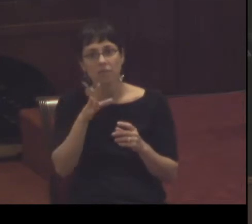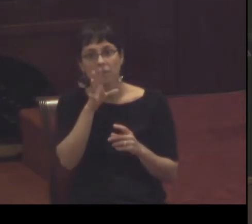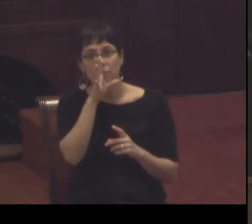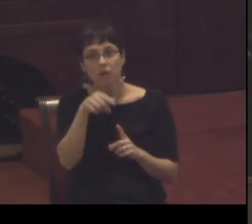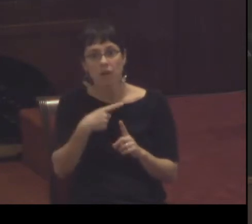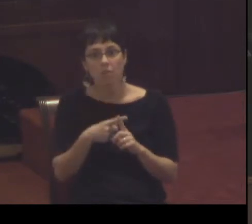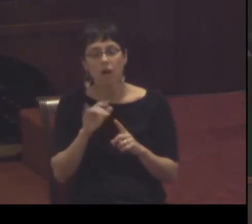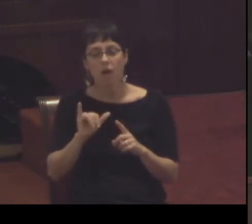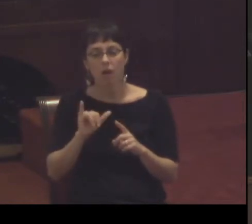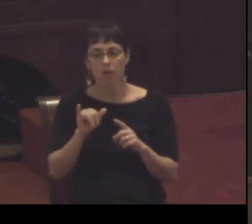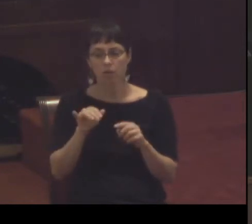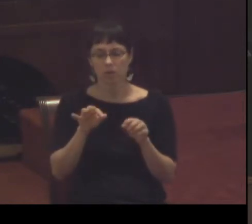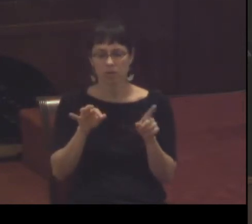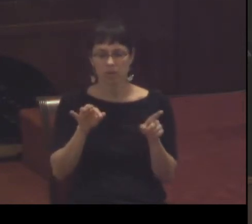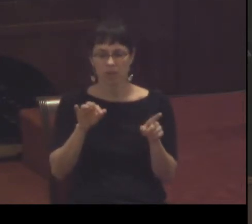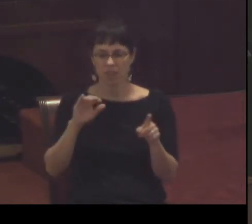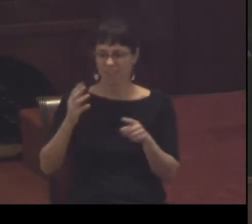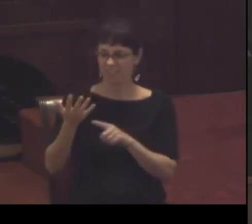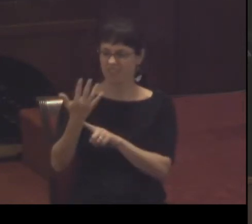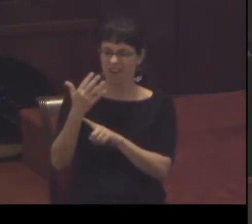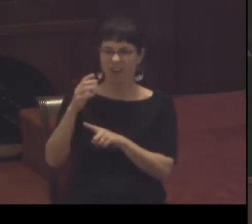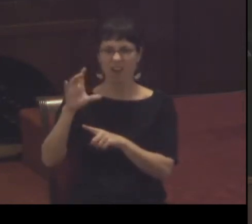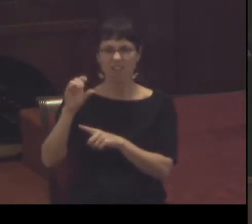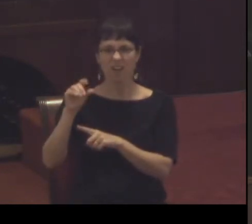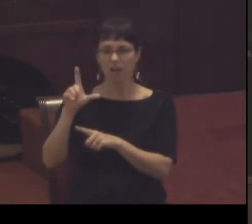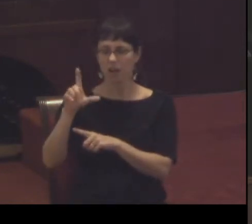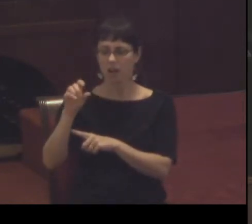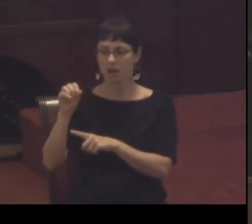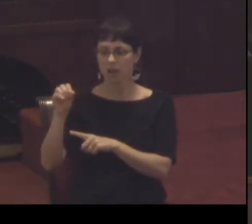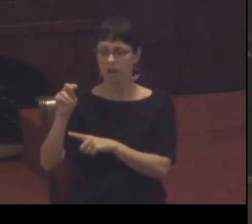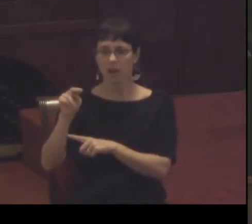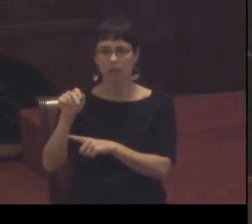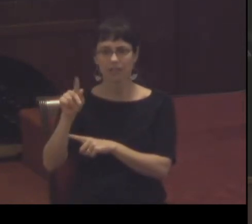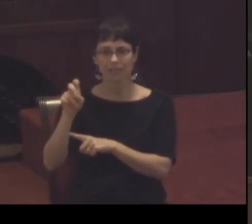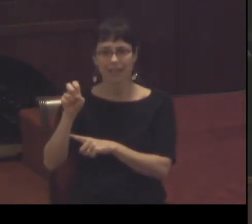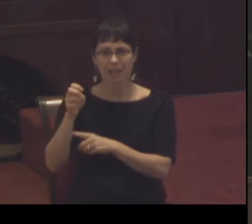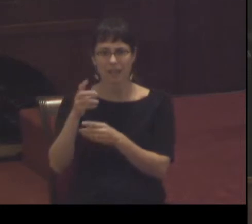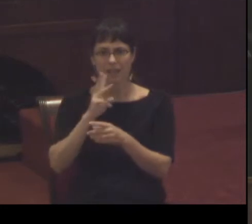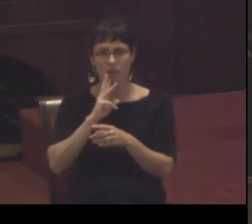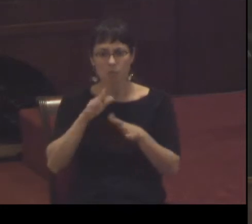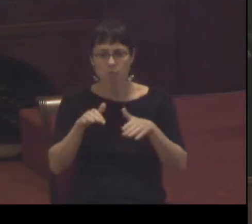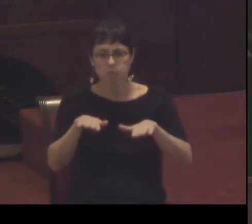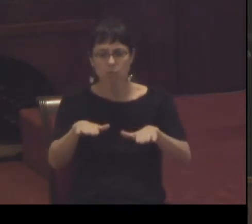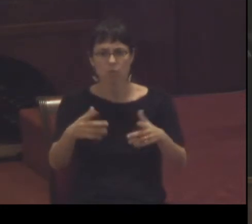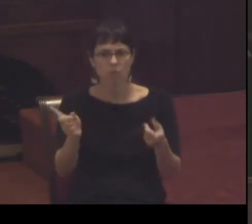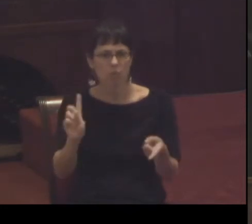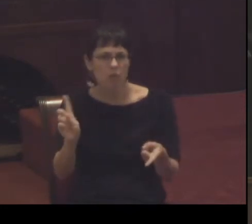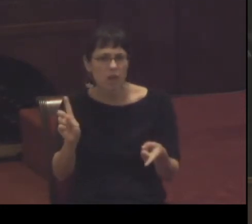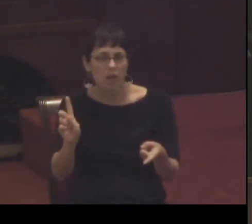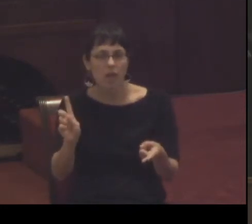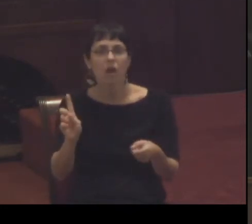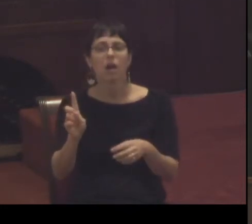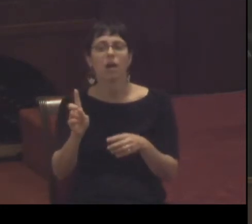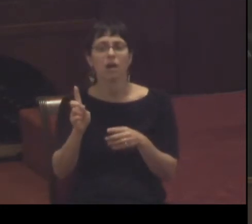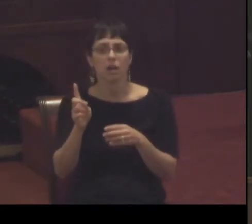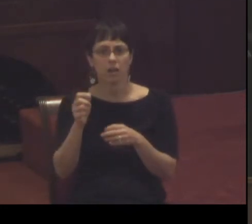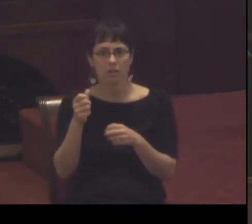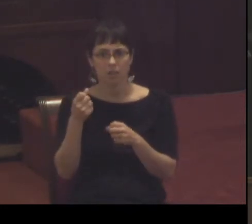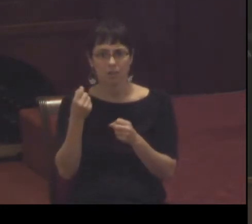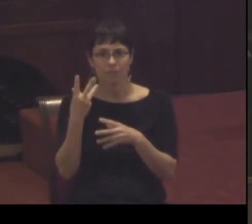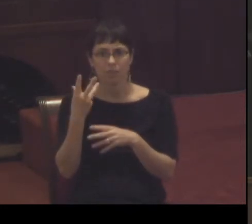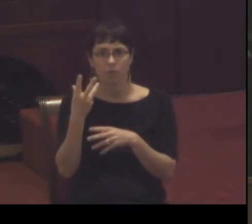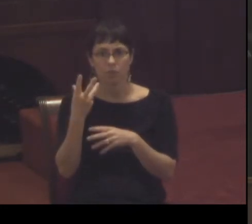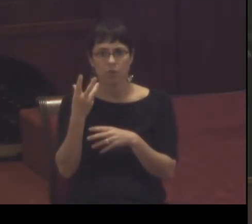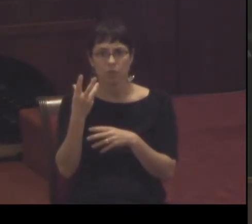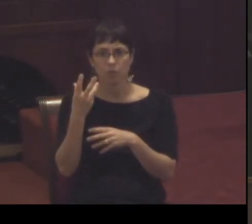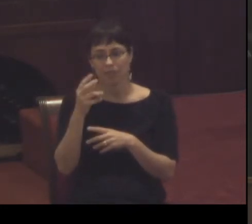five colonnade pool is no record of it and then lo and behold a couple of decades ago it was discovered